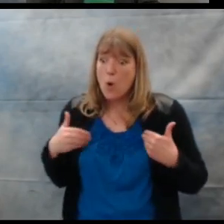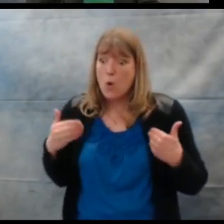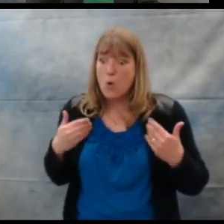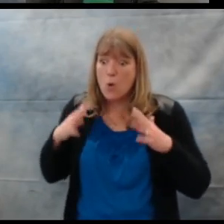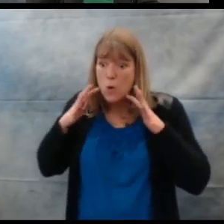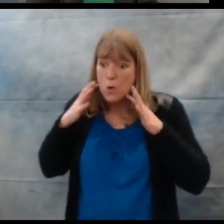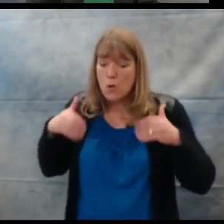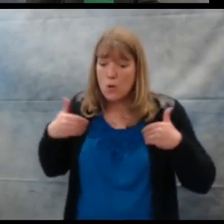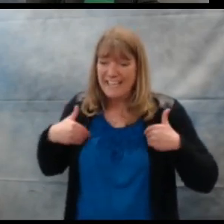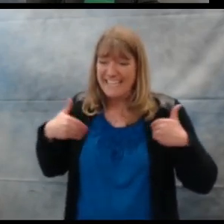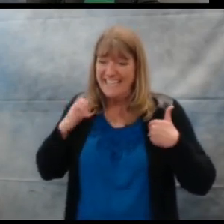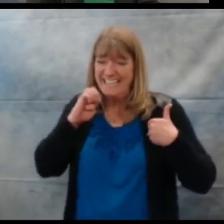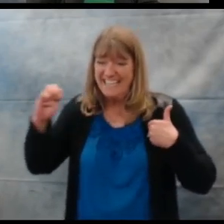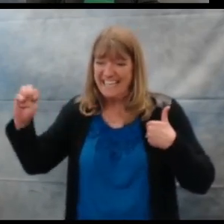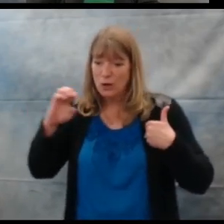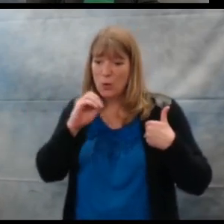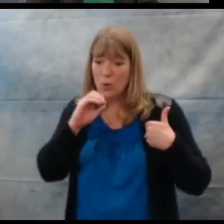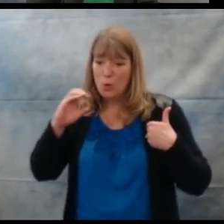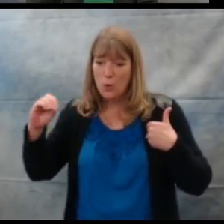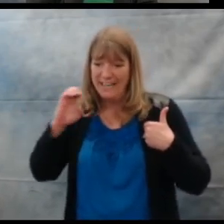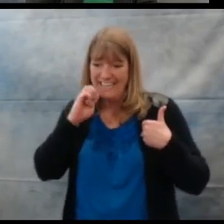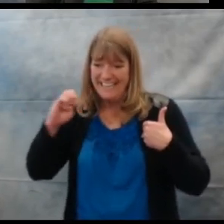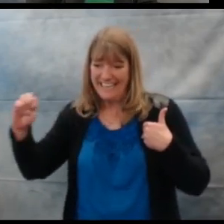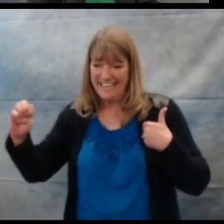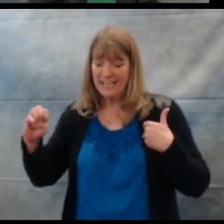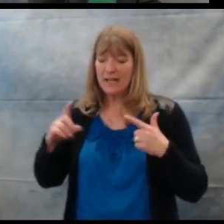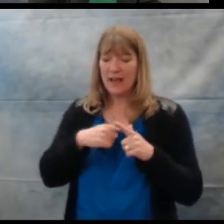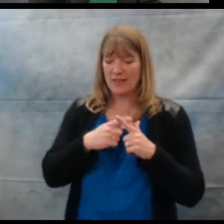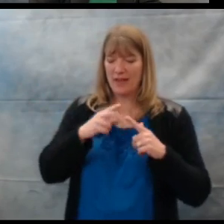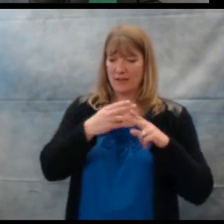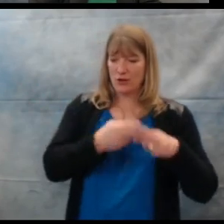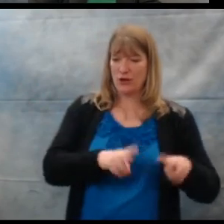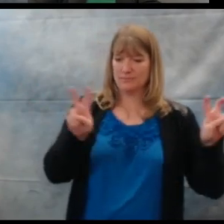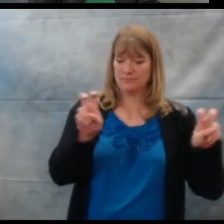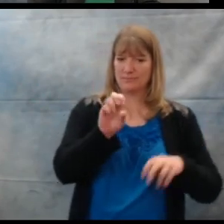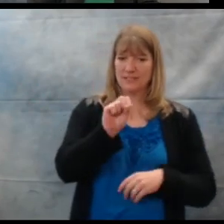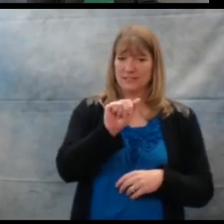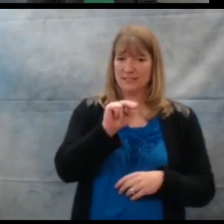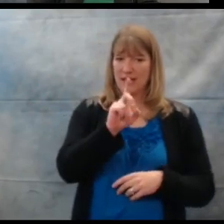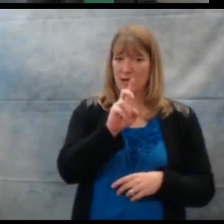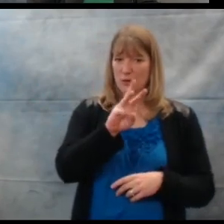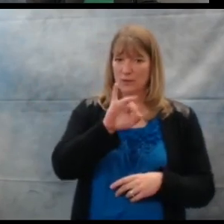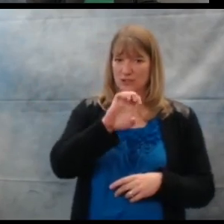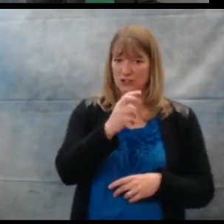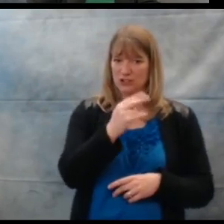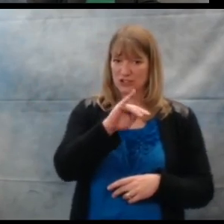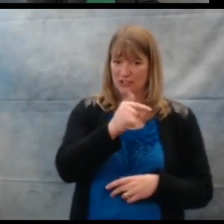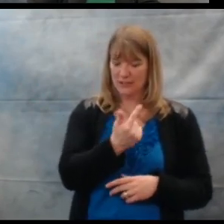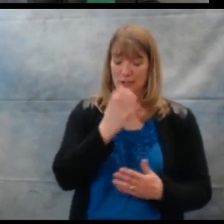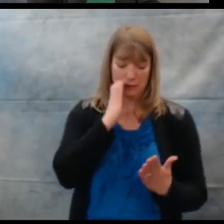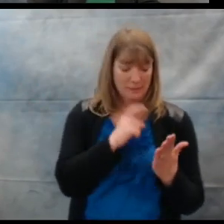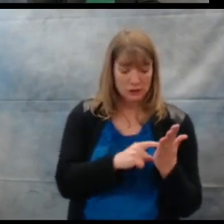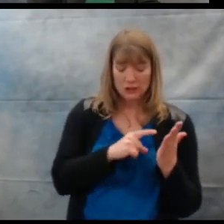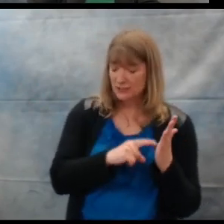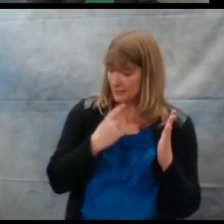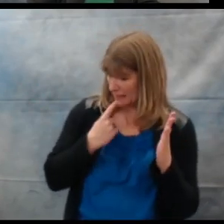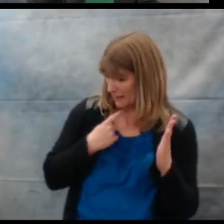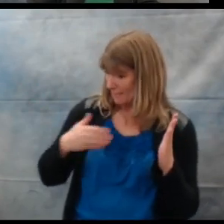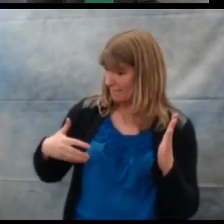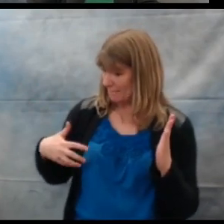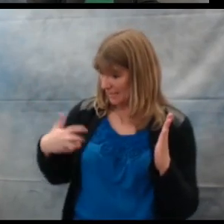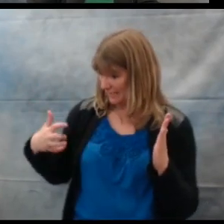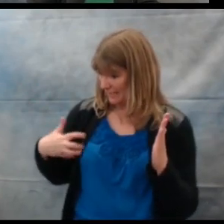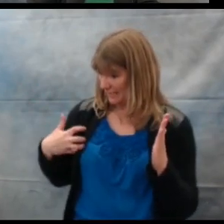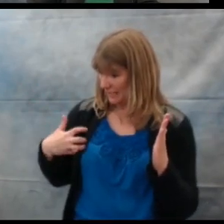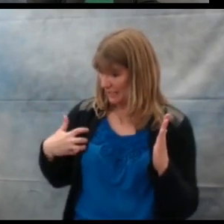oo oo oo oo ee ee ee ee ee as the sandwiching. So you would point to the picture and